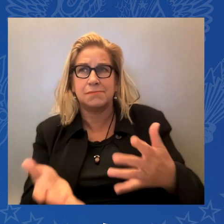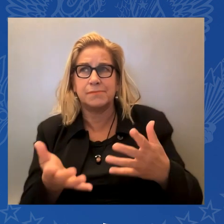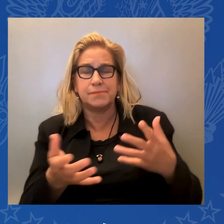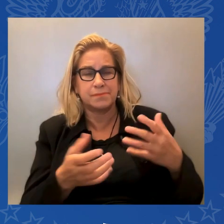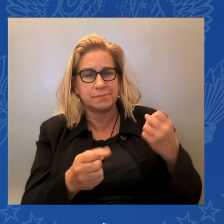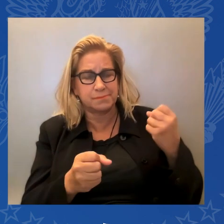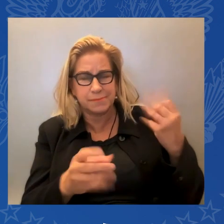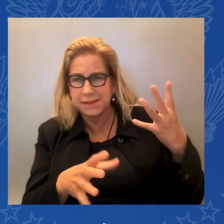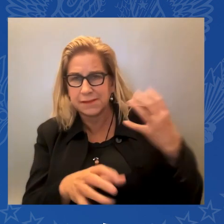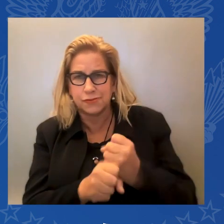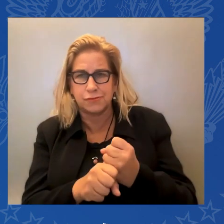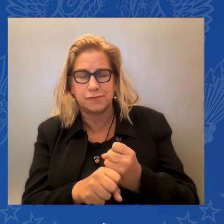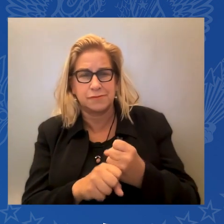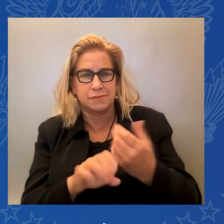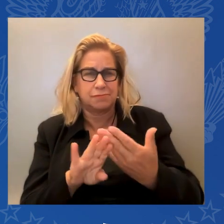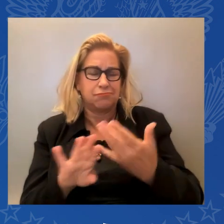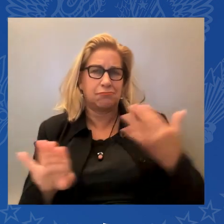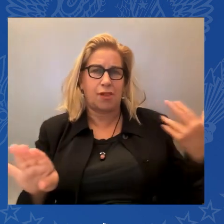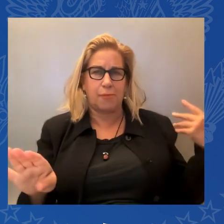It's time.